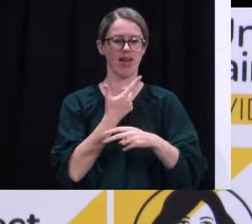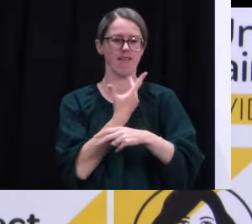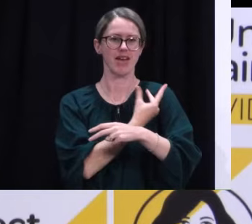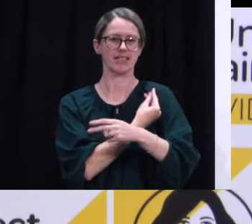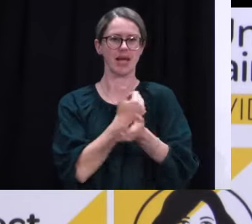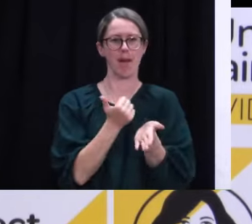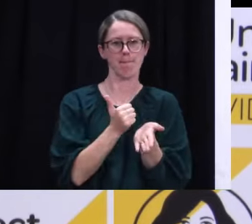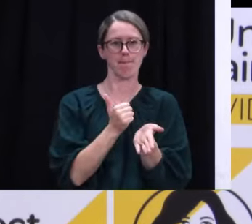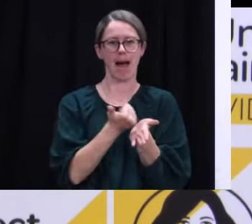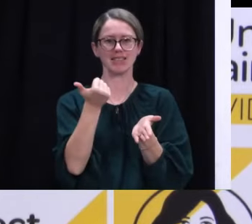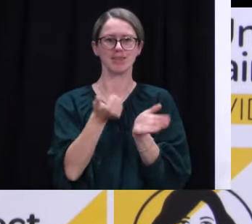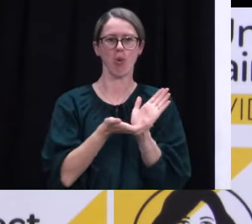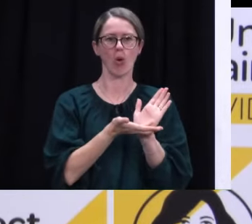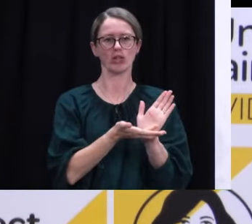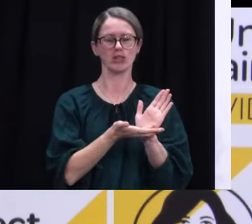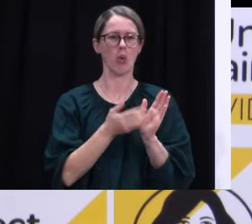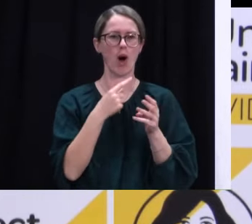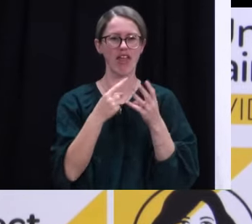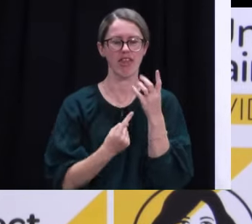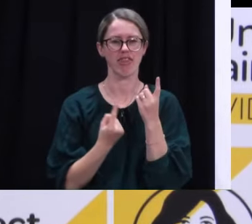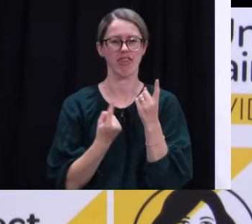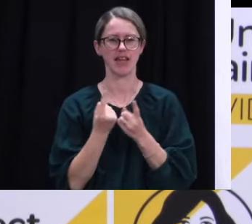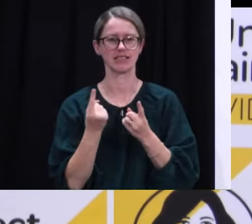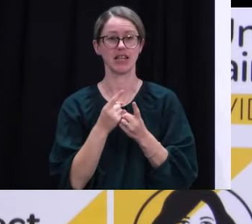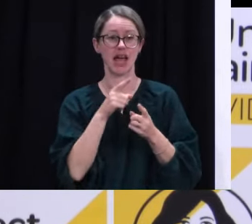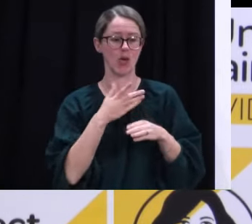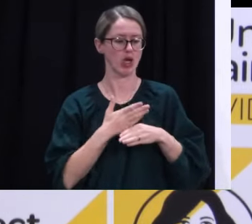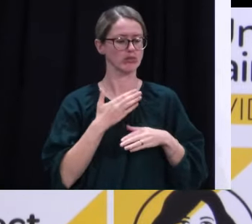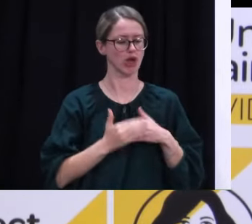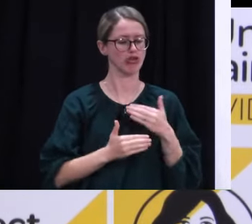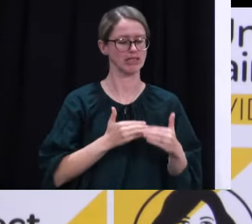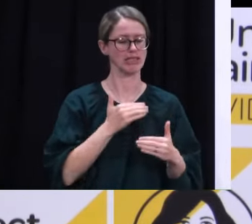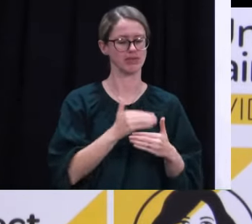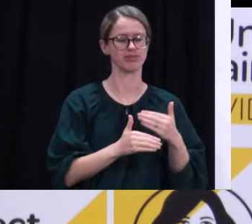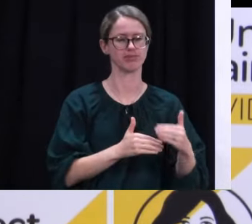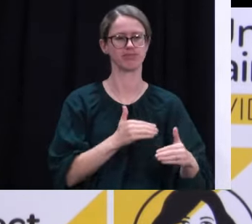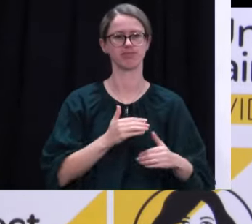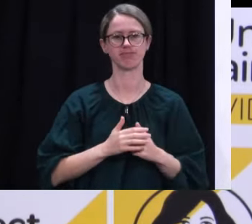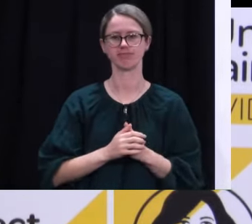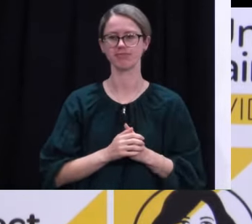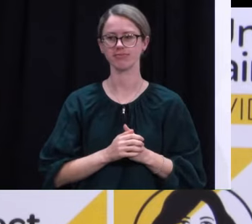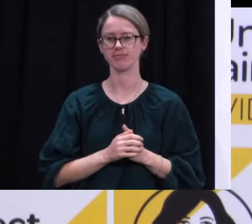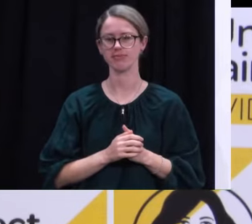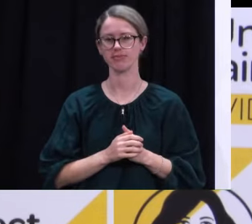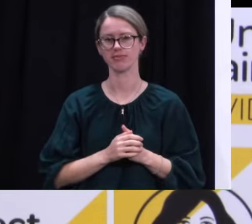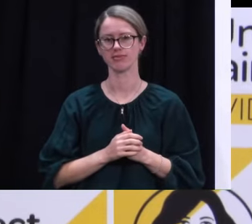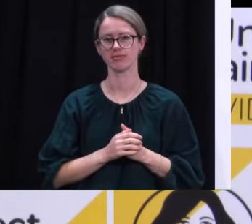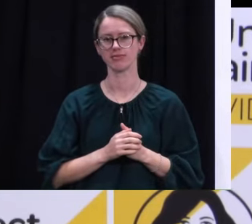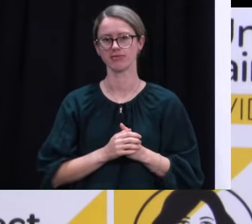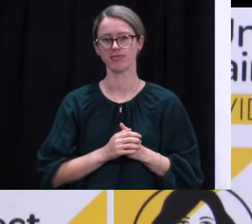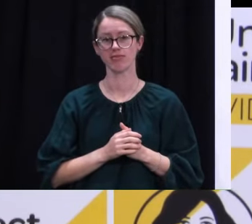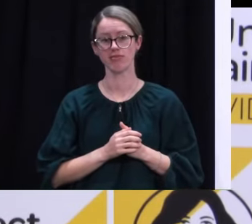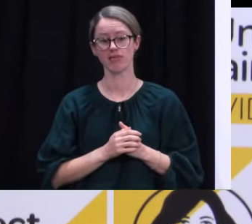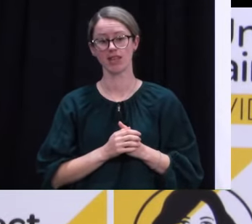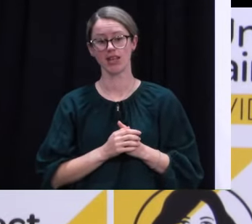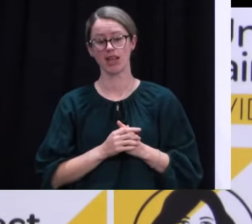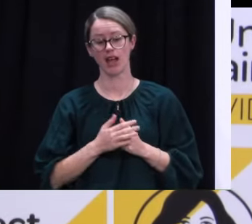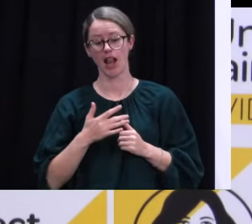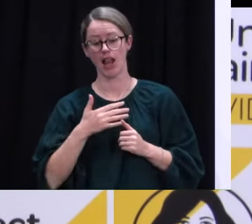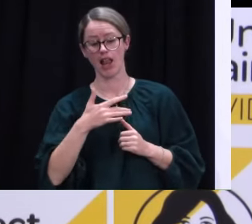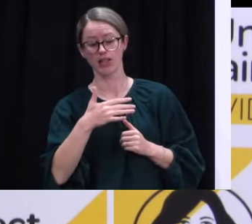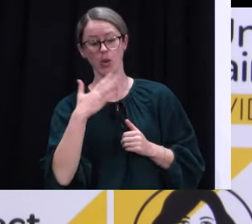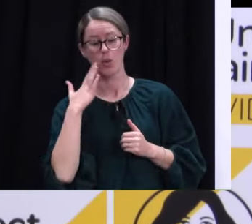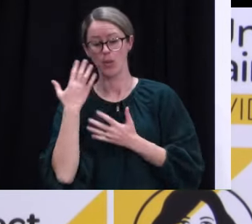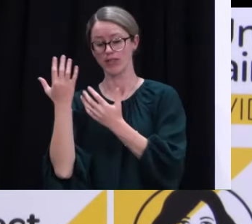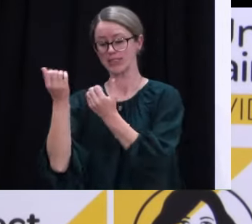of whatever restrictions are in place. And that work is progressing well. I'll look sometime in the future after ministers get another